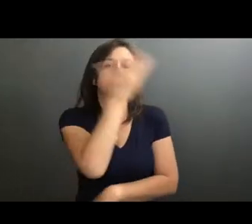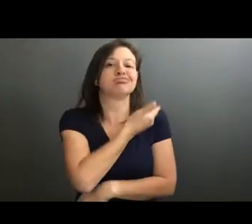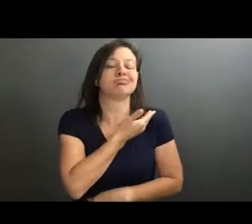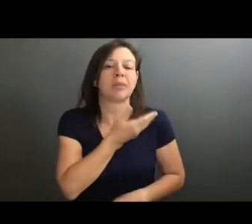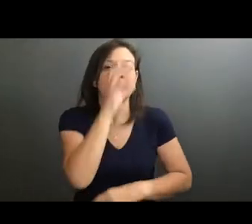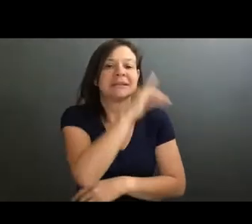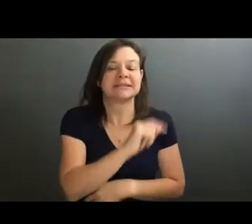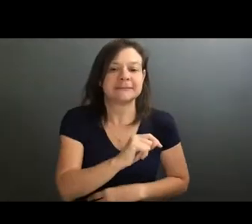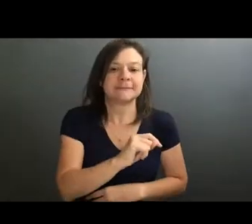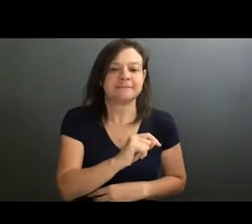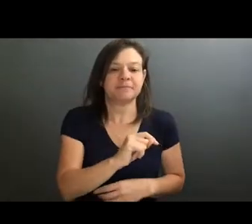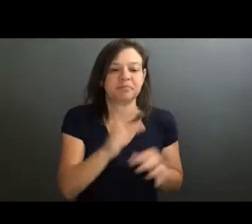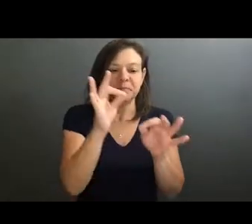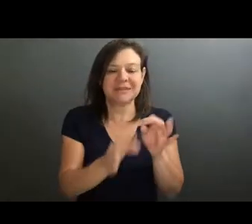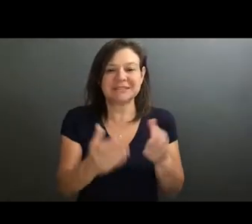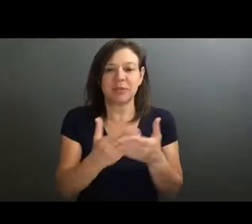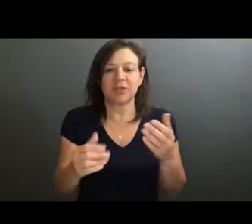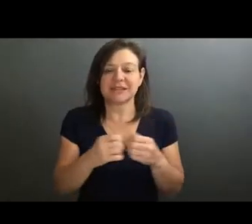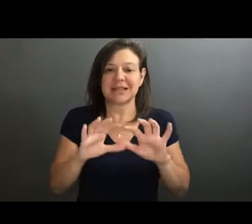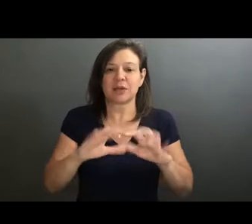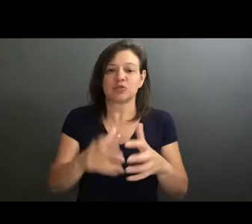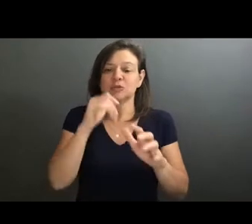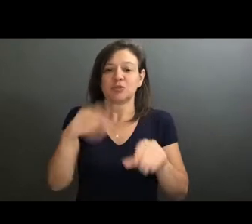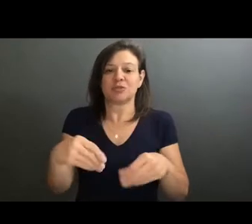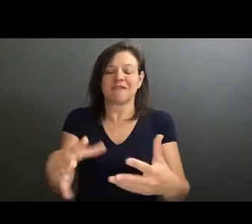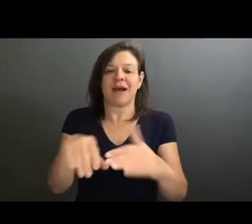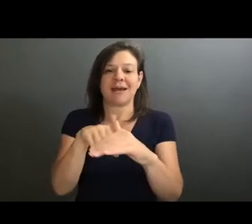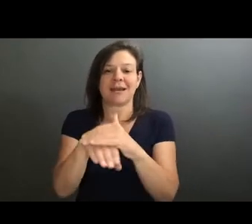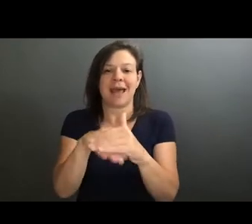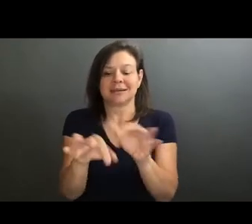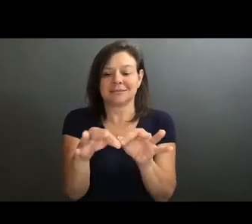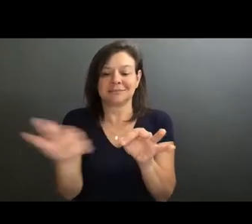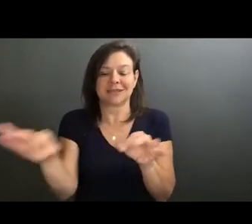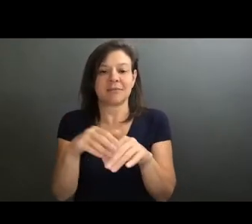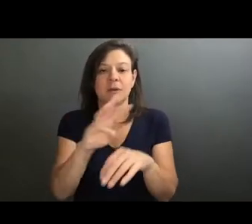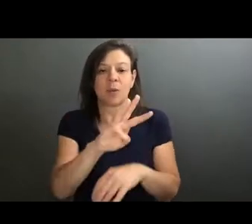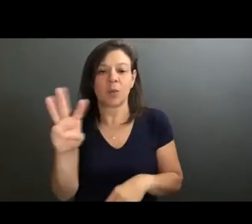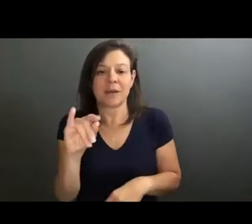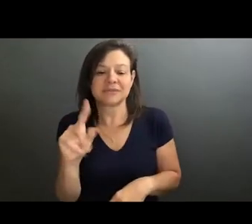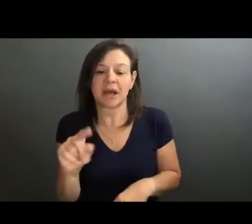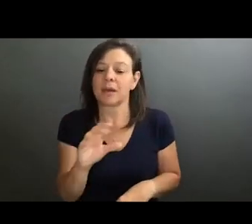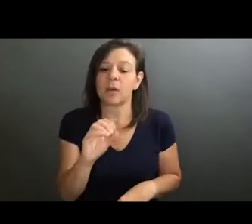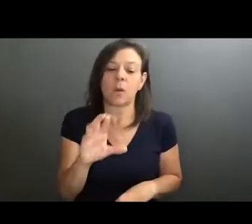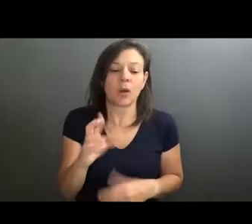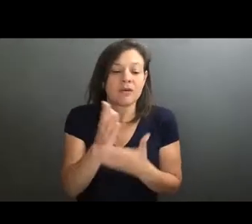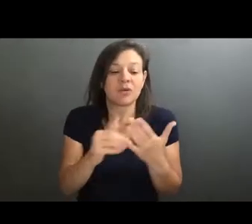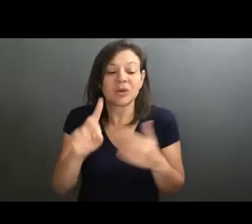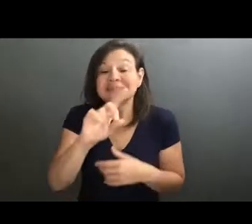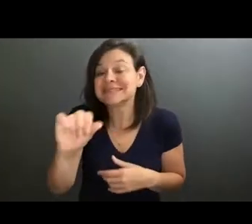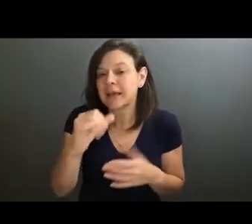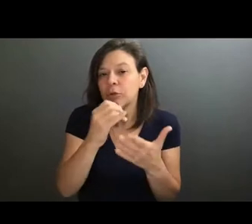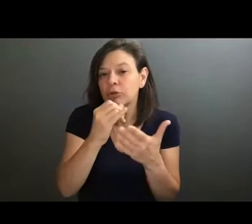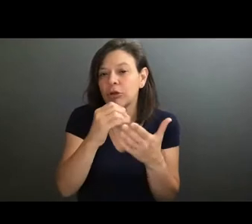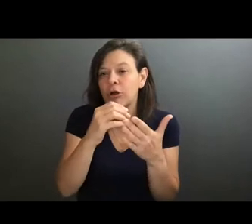some things with like simple things like organizations providing like an access statement on the website or something like that, even especially for disabled audiences.